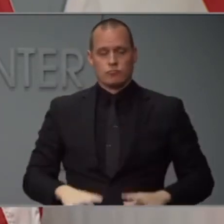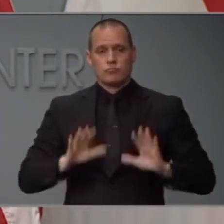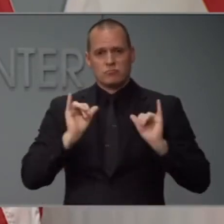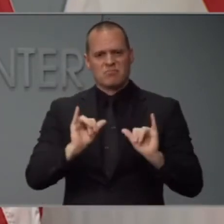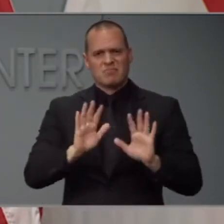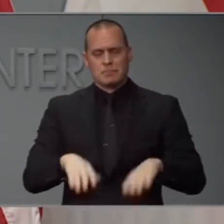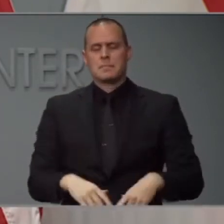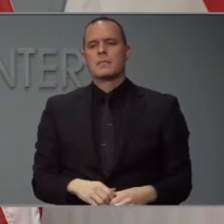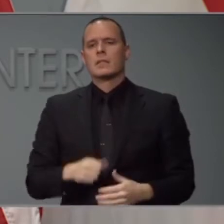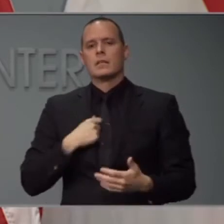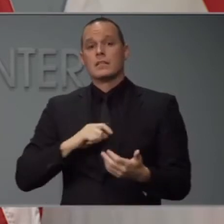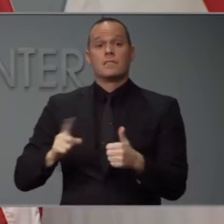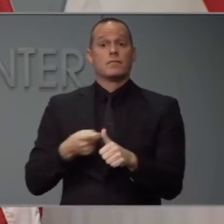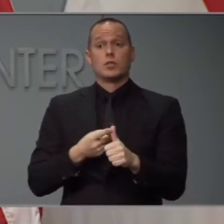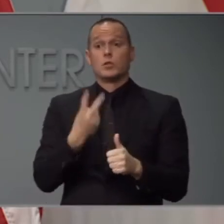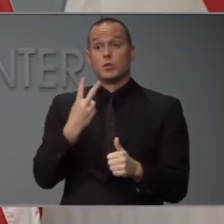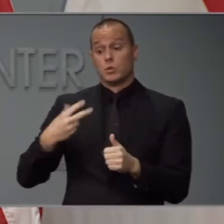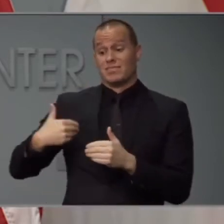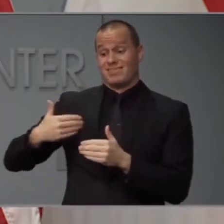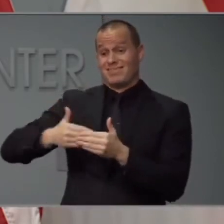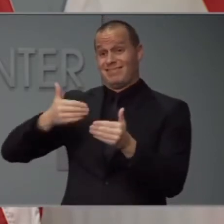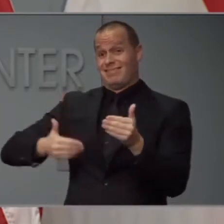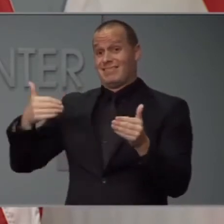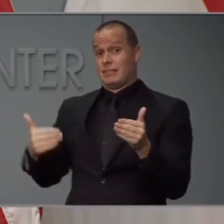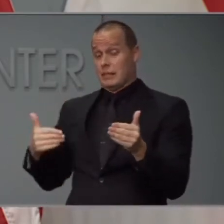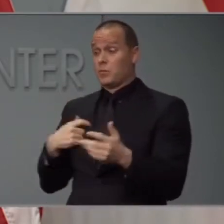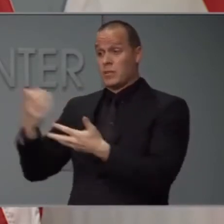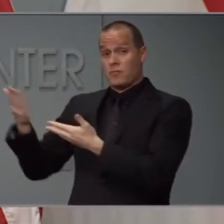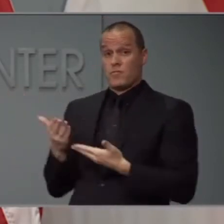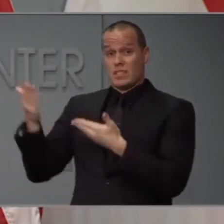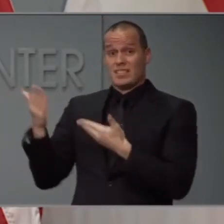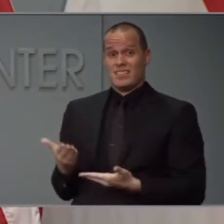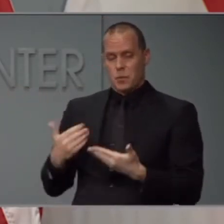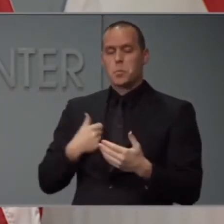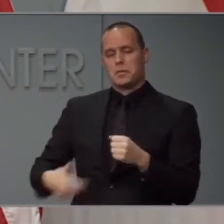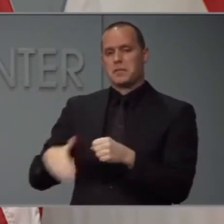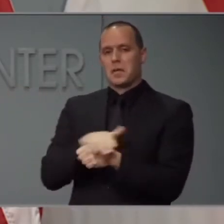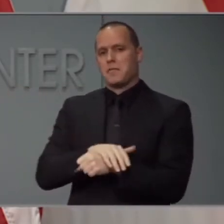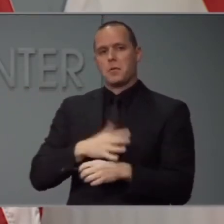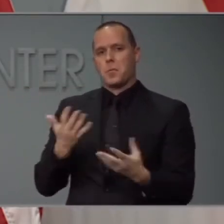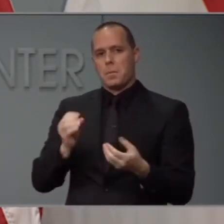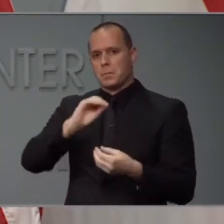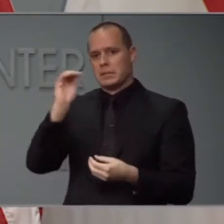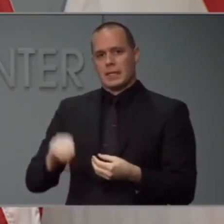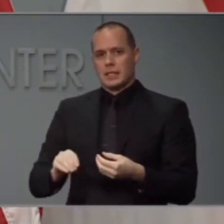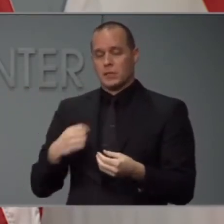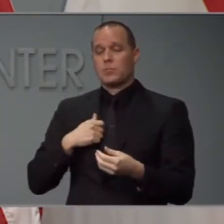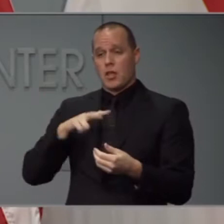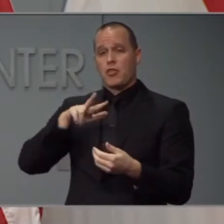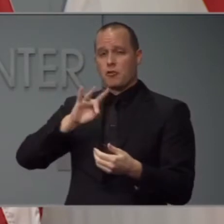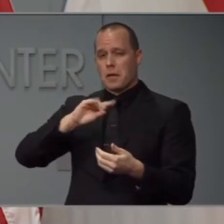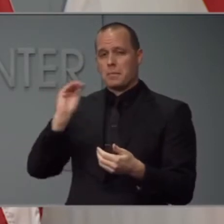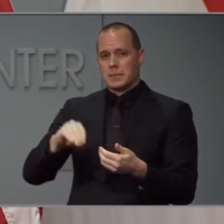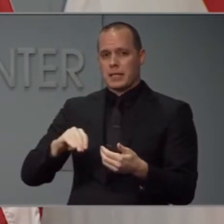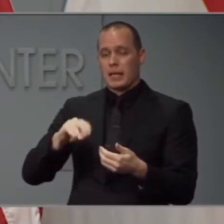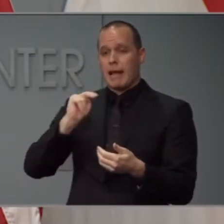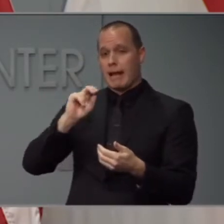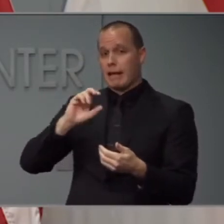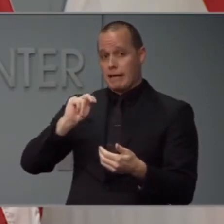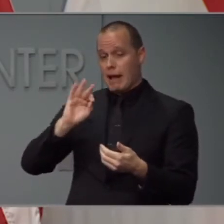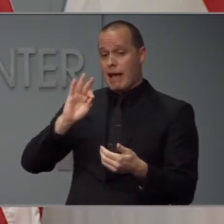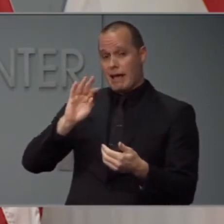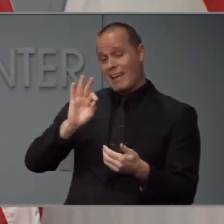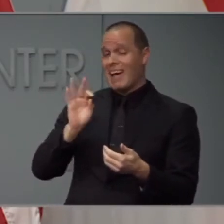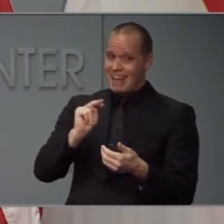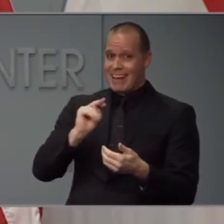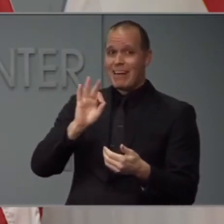shipments, we've received enough to cover these percentage of the requested items. 38% of the N95